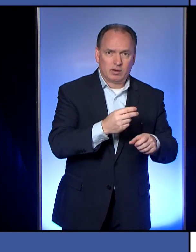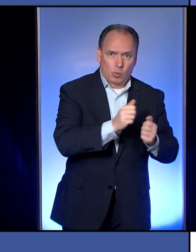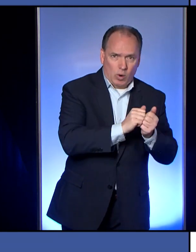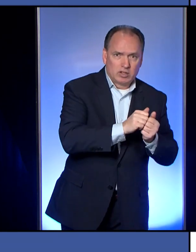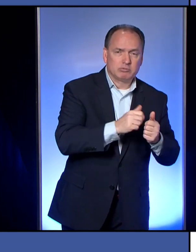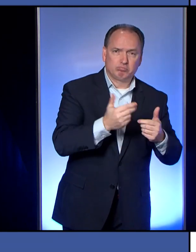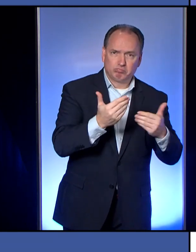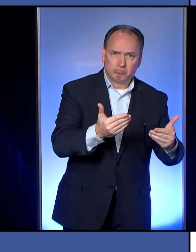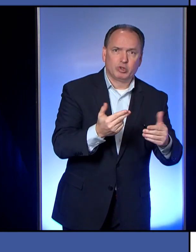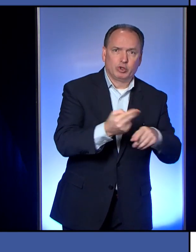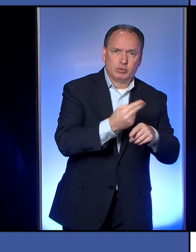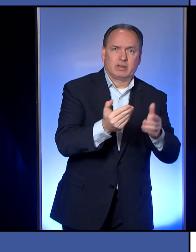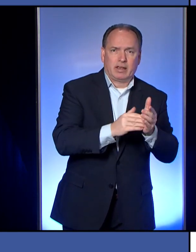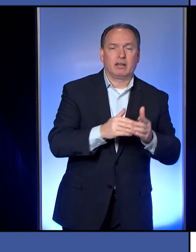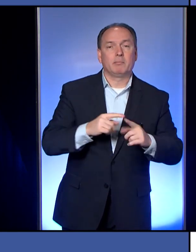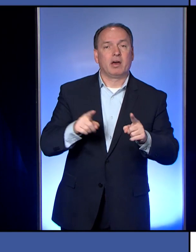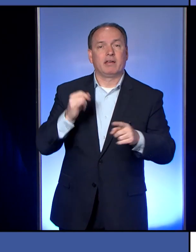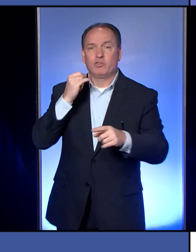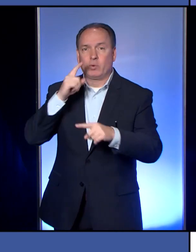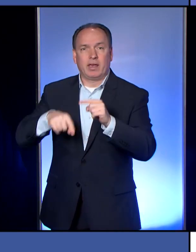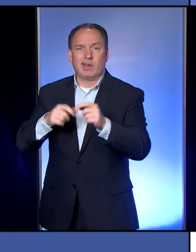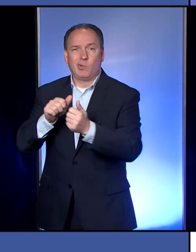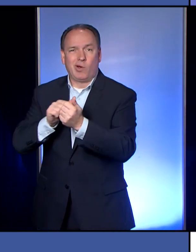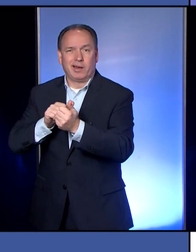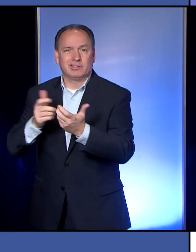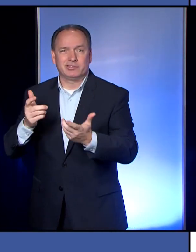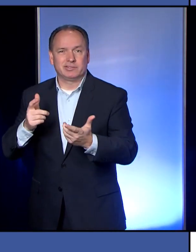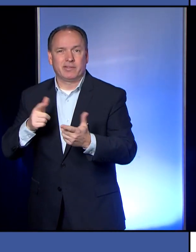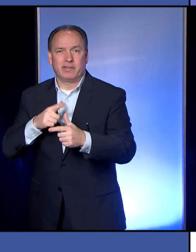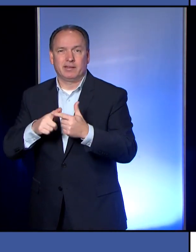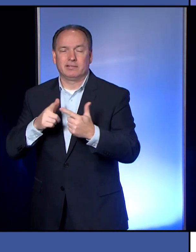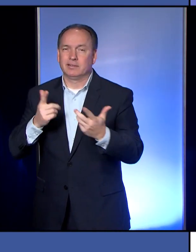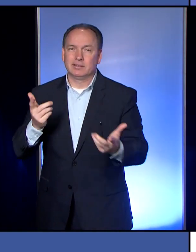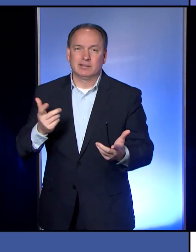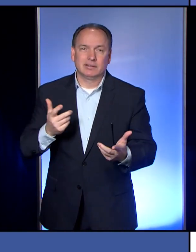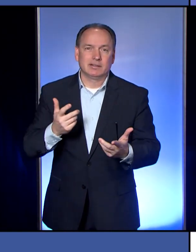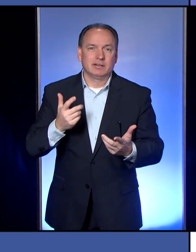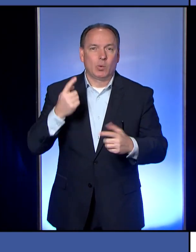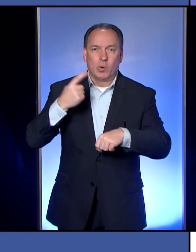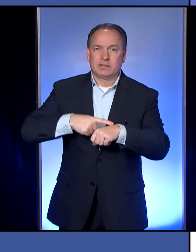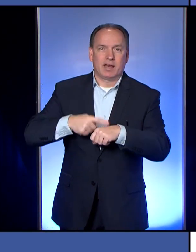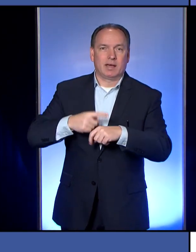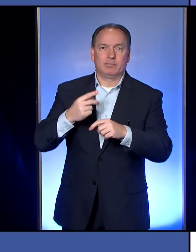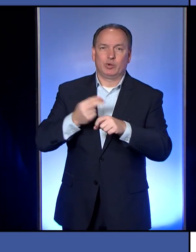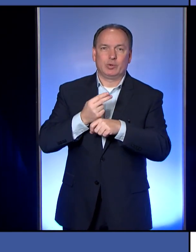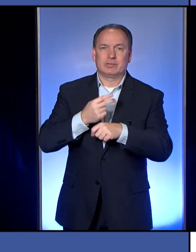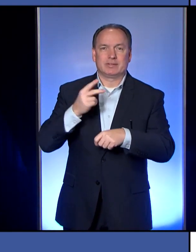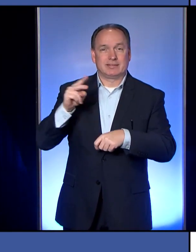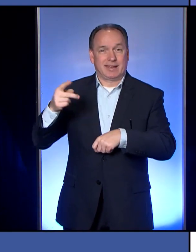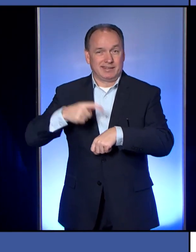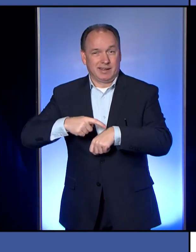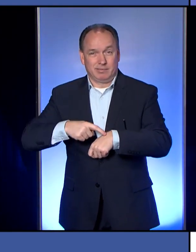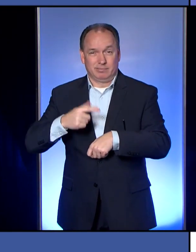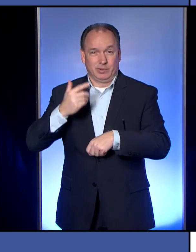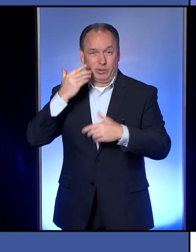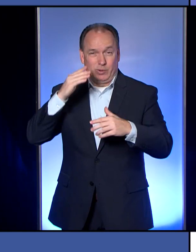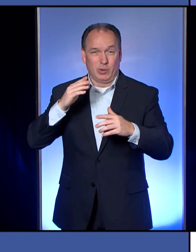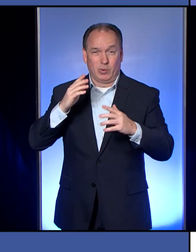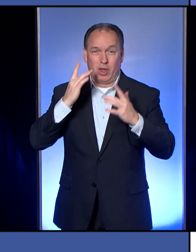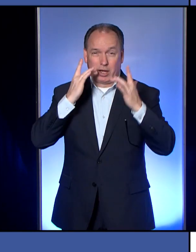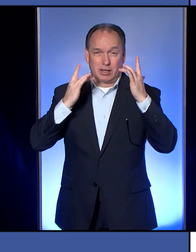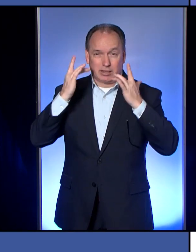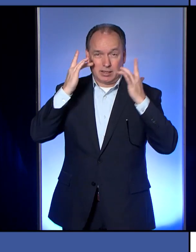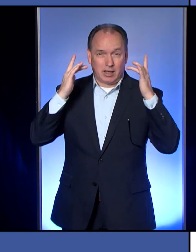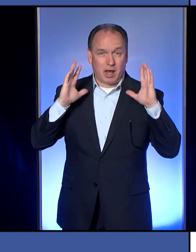If it's something that cannot be washed, you know, a lot of those ones, by the time you wear a second time, who knows what's on it and now your fingers have been all